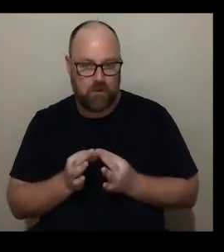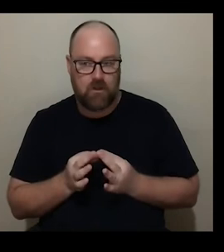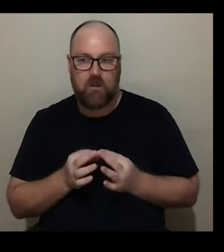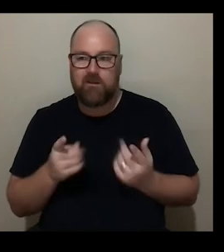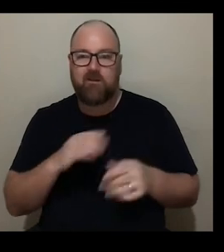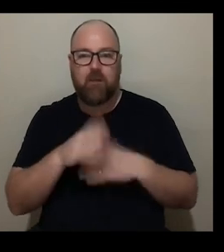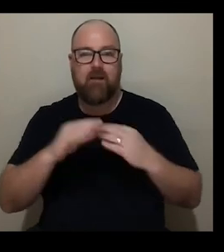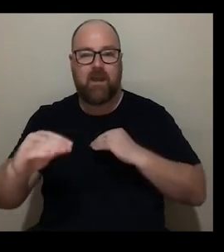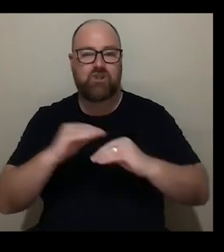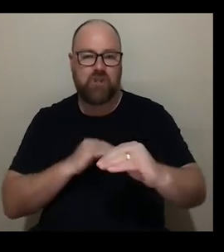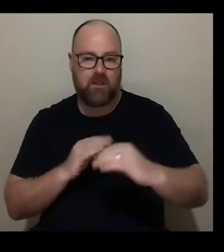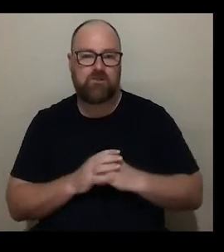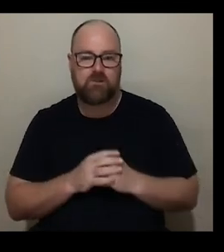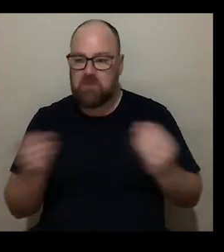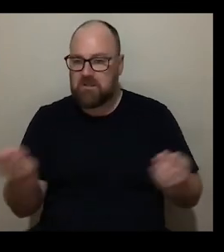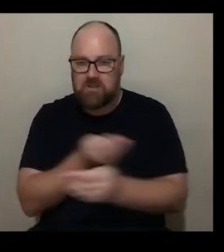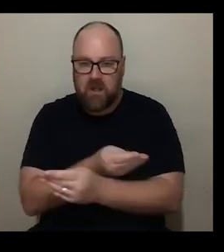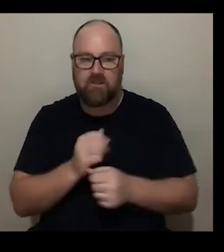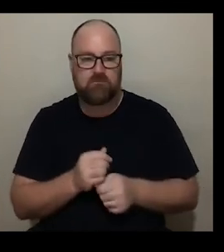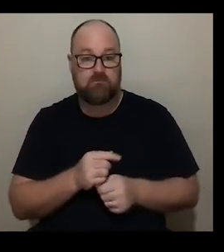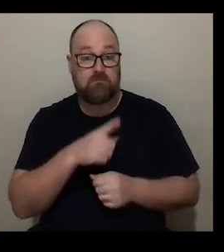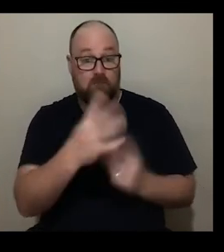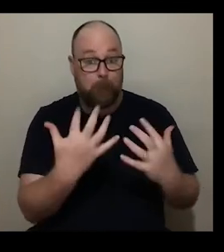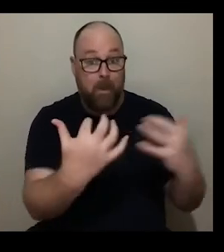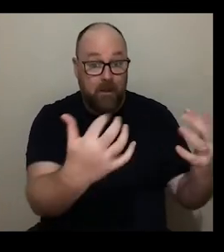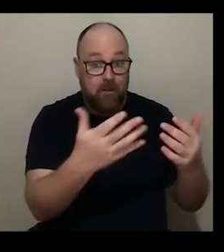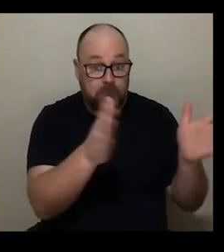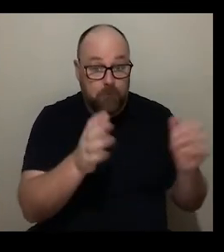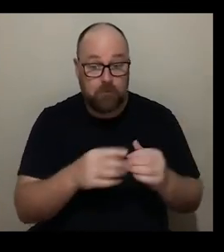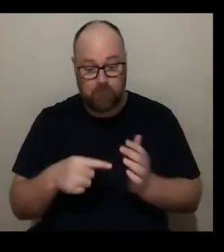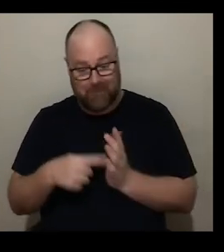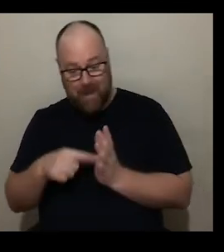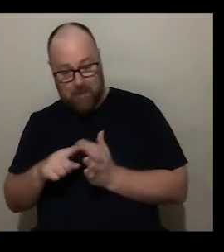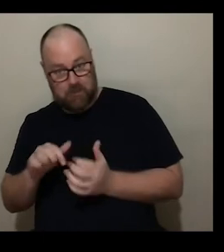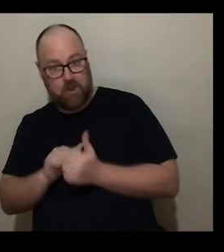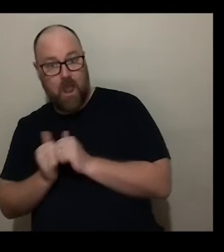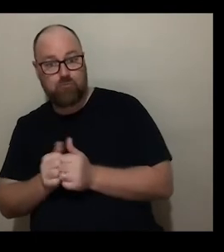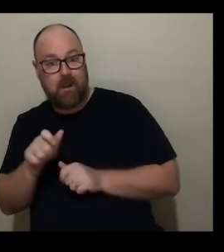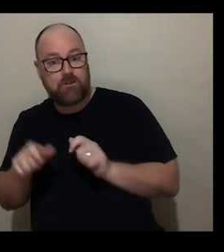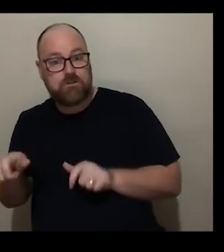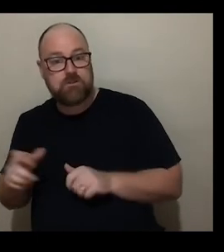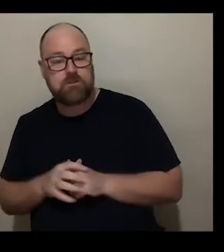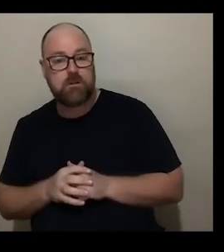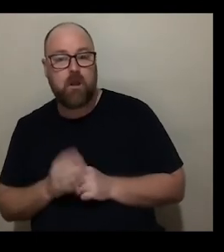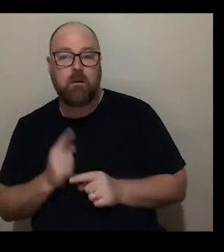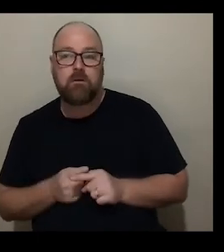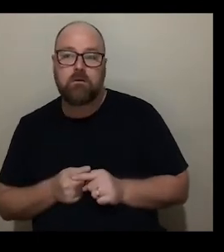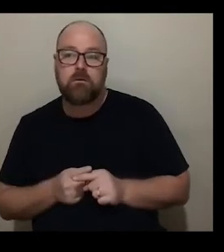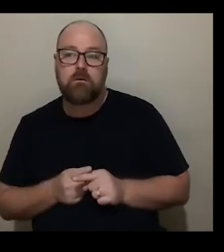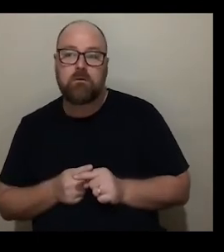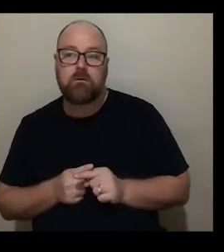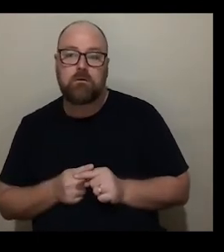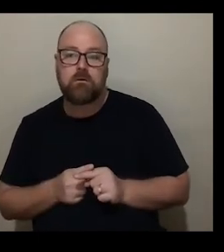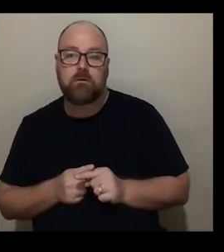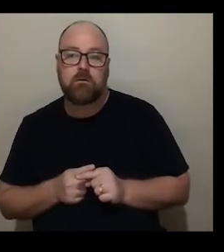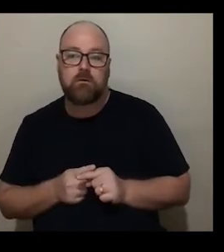um exchange between the public between tate's kind of collaborators uh and uh